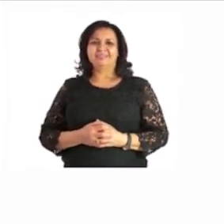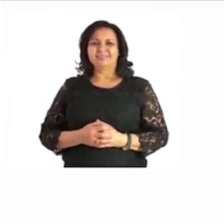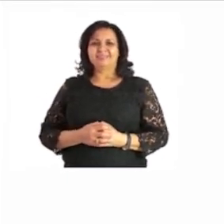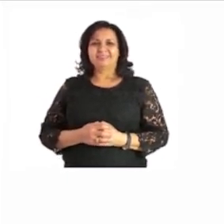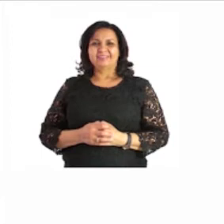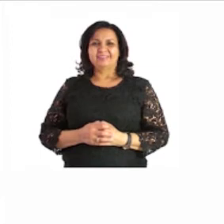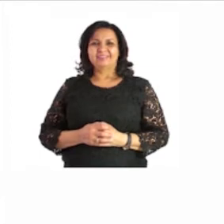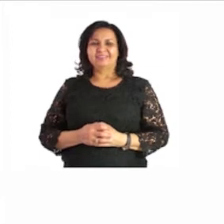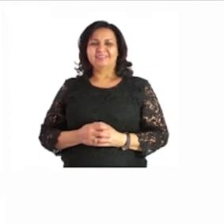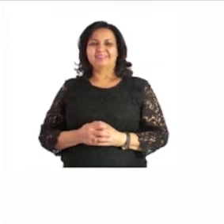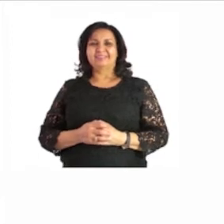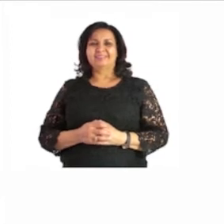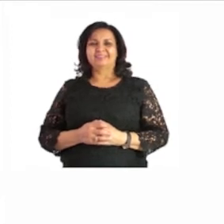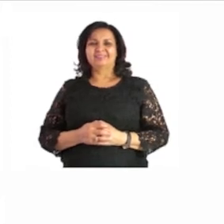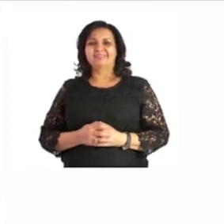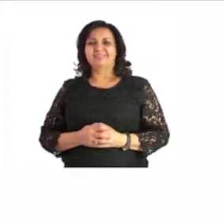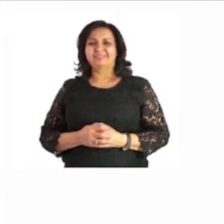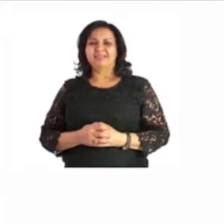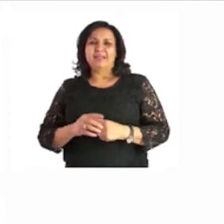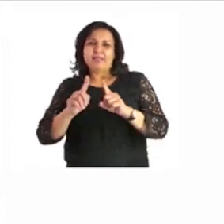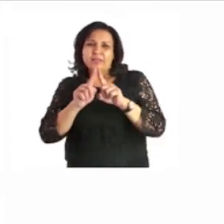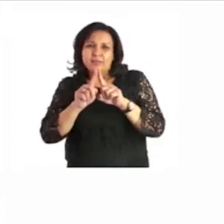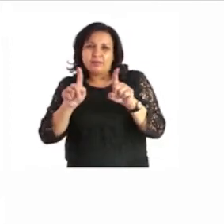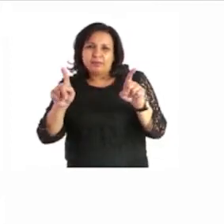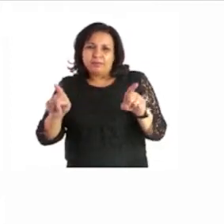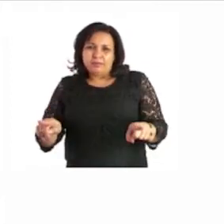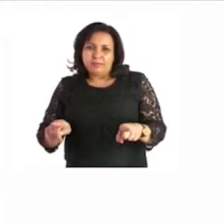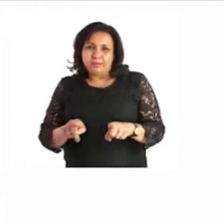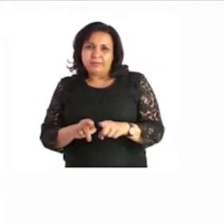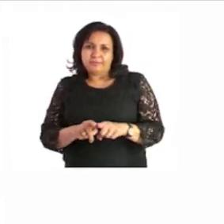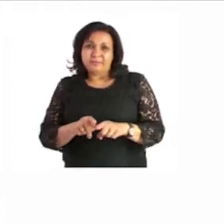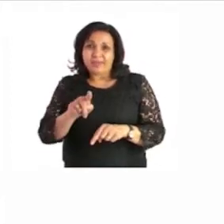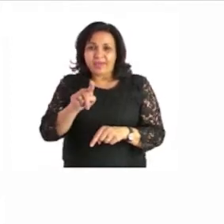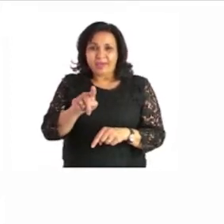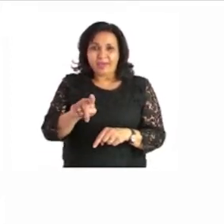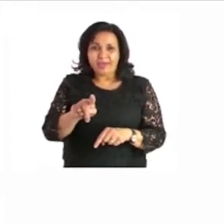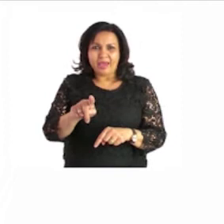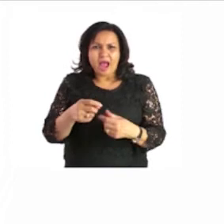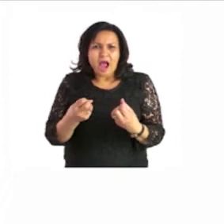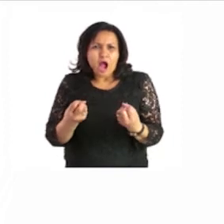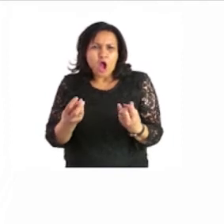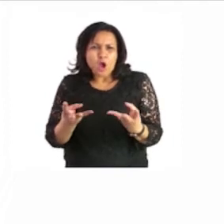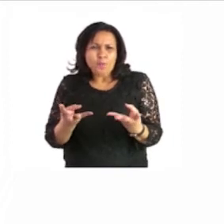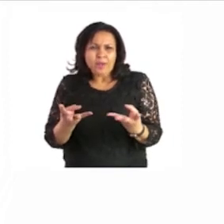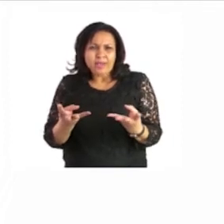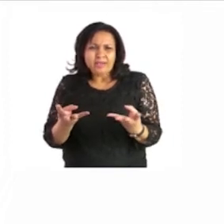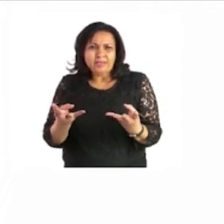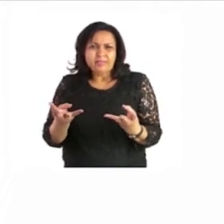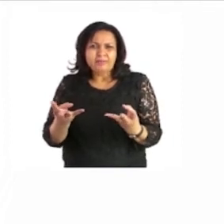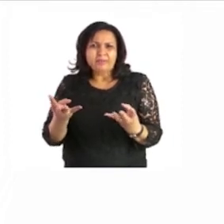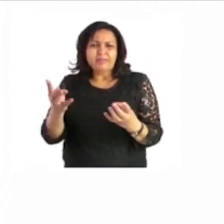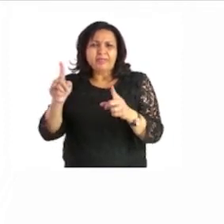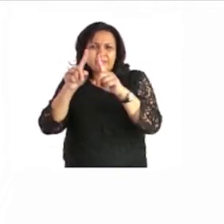yes let's write it in where it's given it says the question is how many